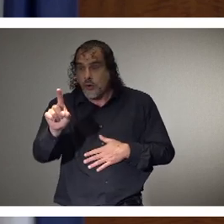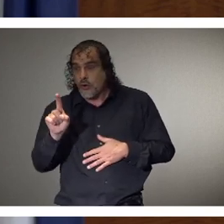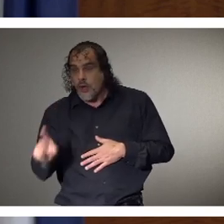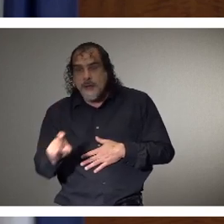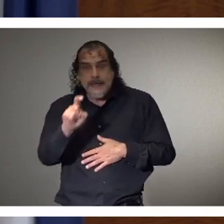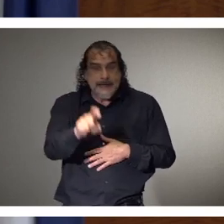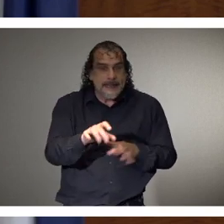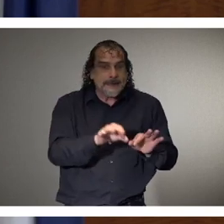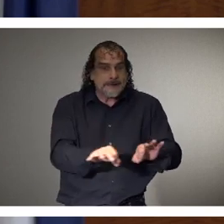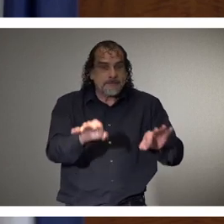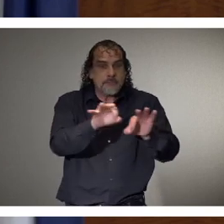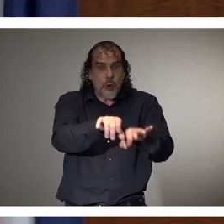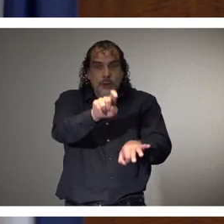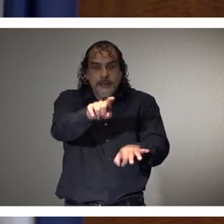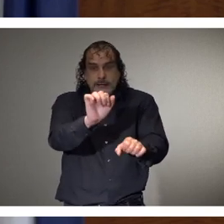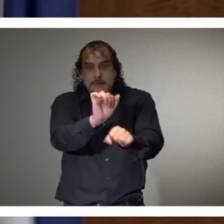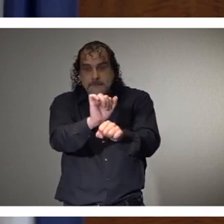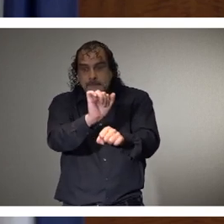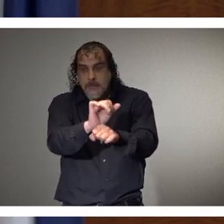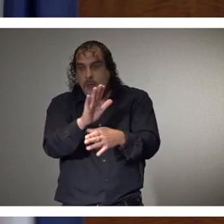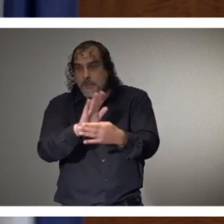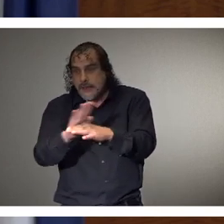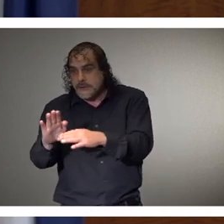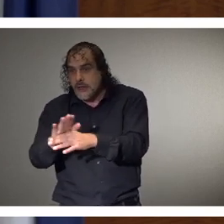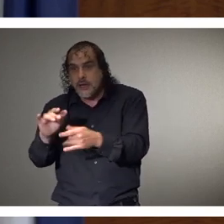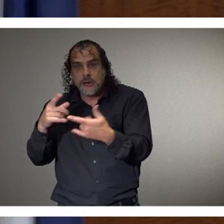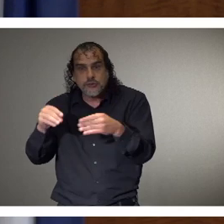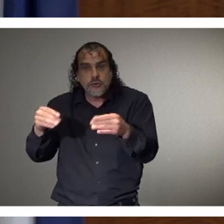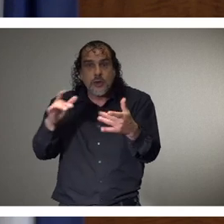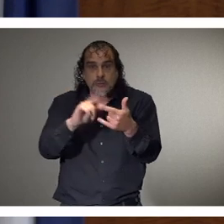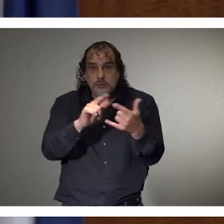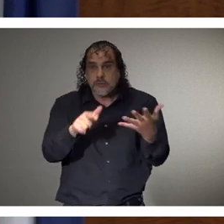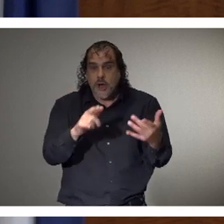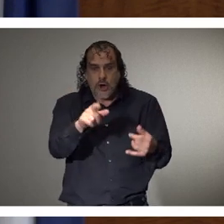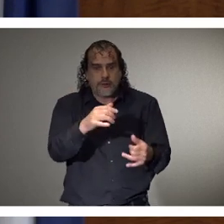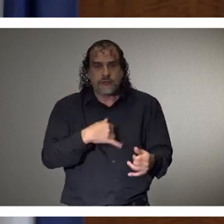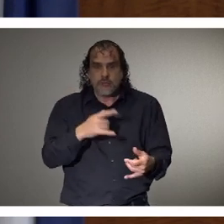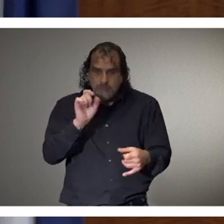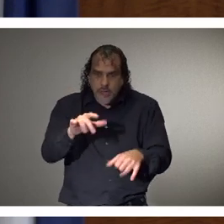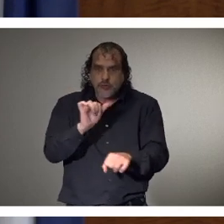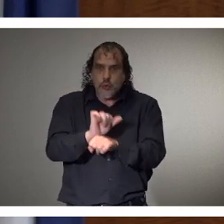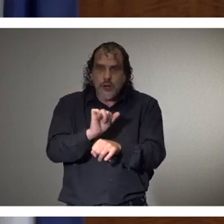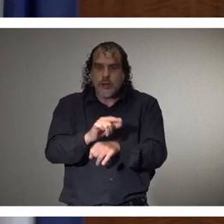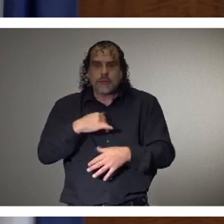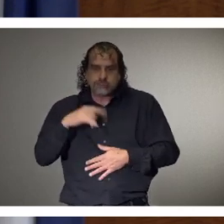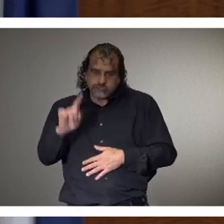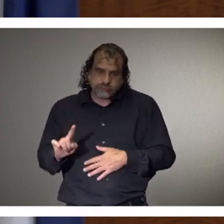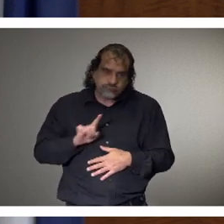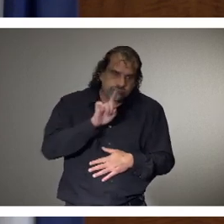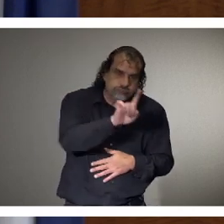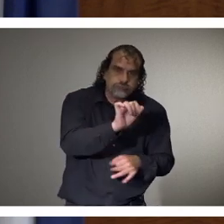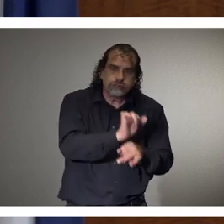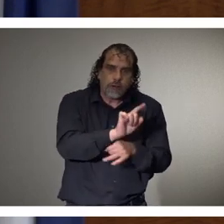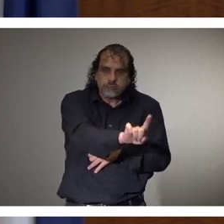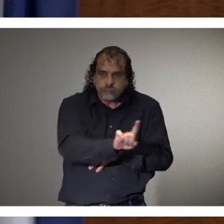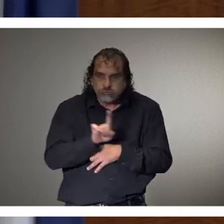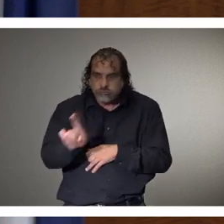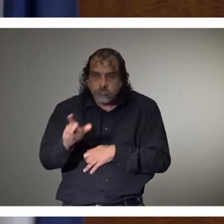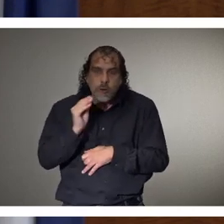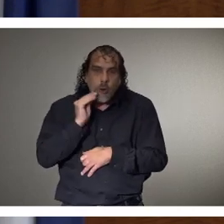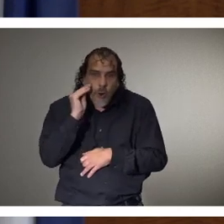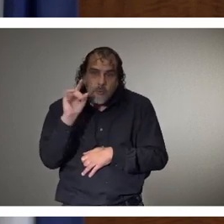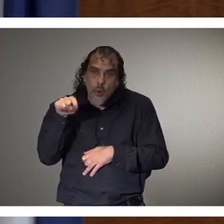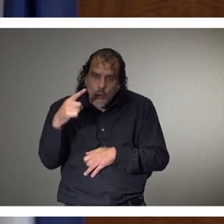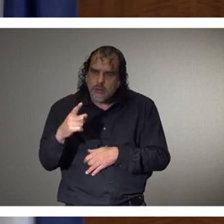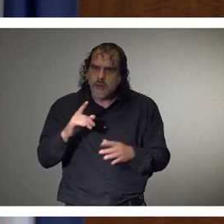business operations, or if you're an essential employee, uh, if you only go to work, um, and you do